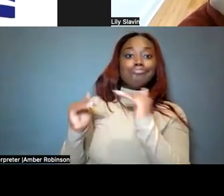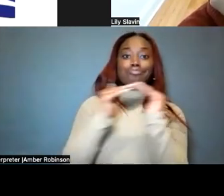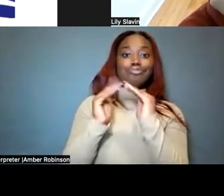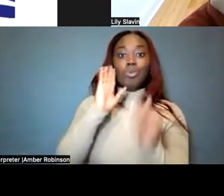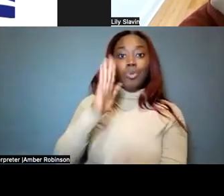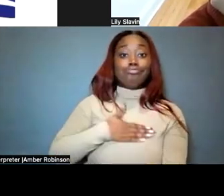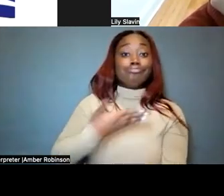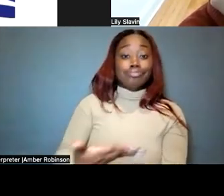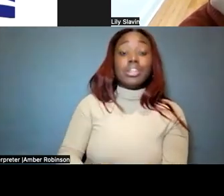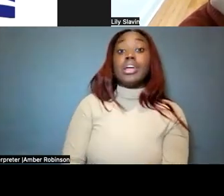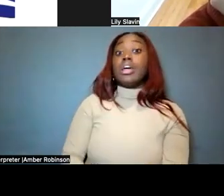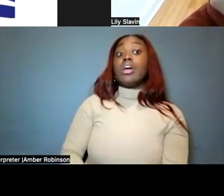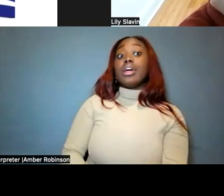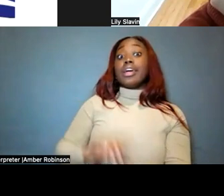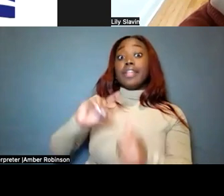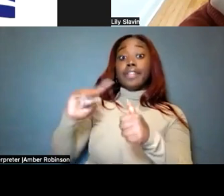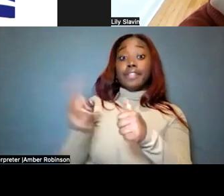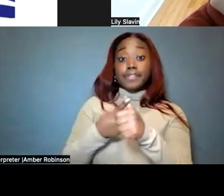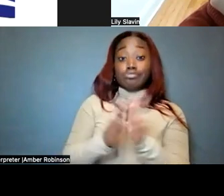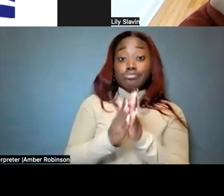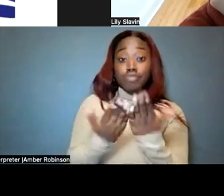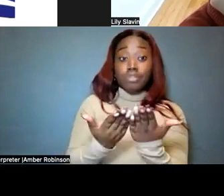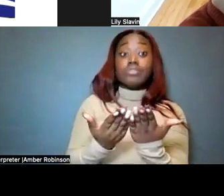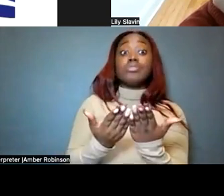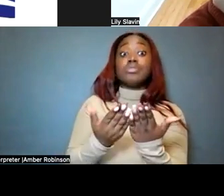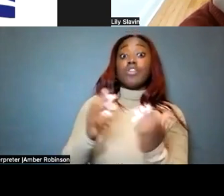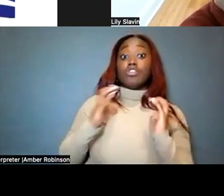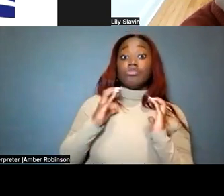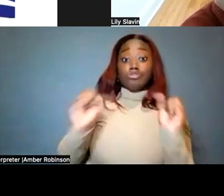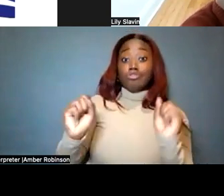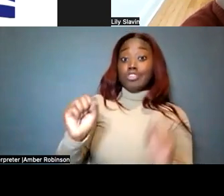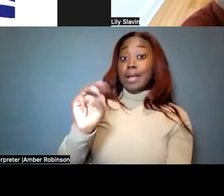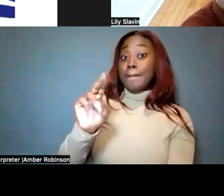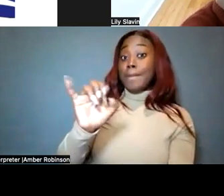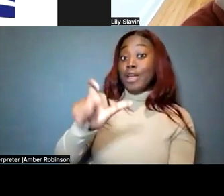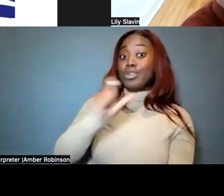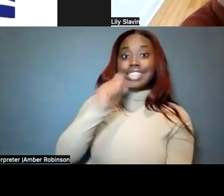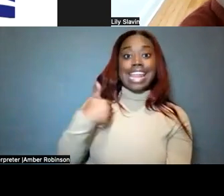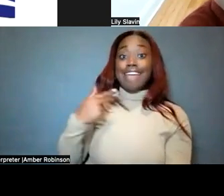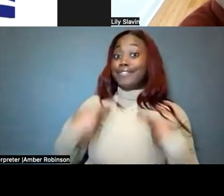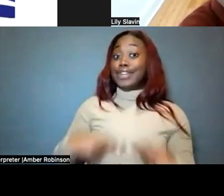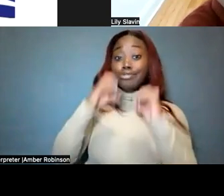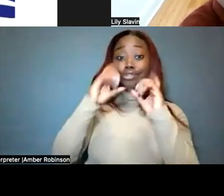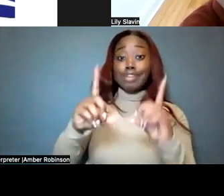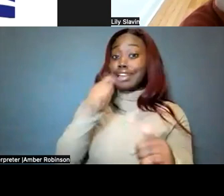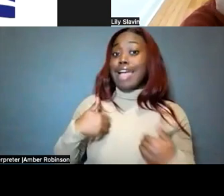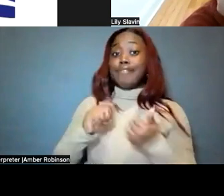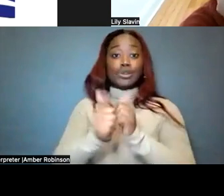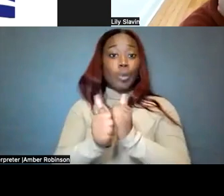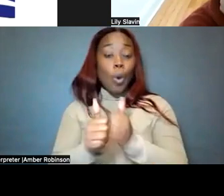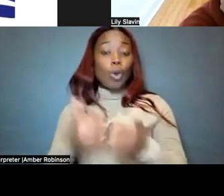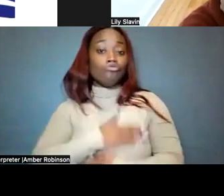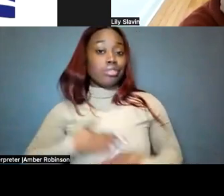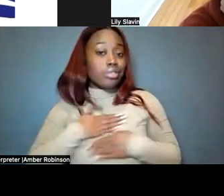this, that the first volume of the charge manual didn't have physical education or sport or recreation,